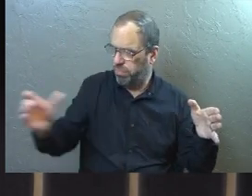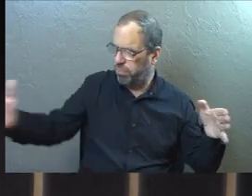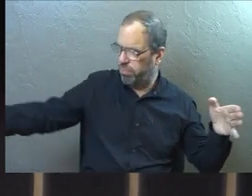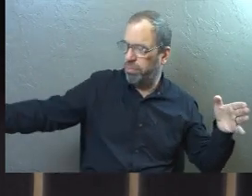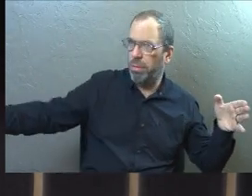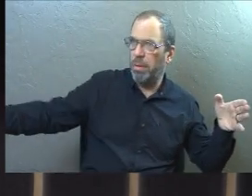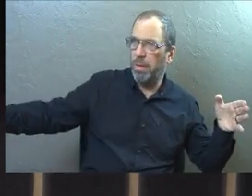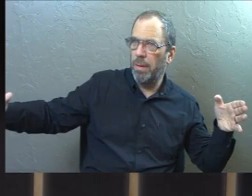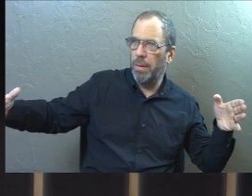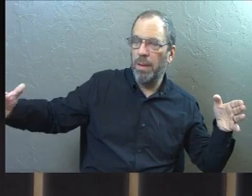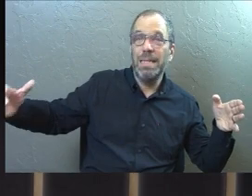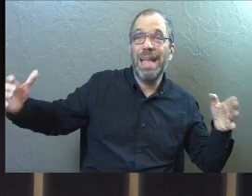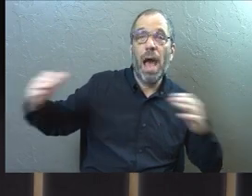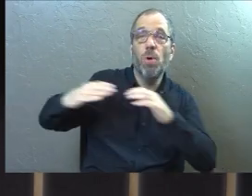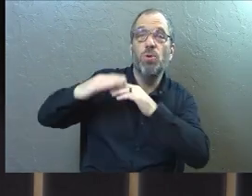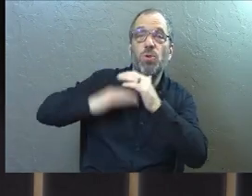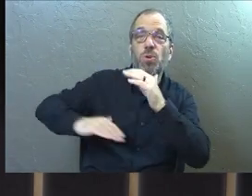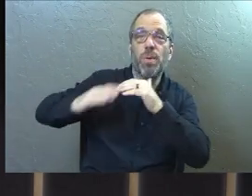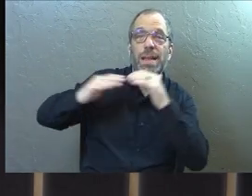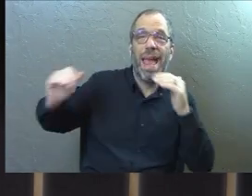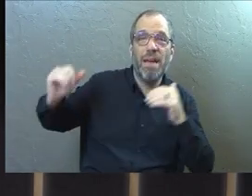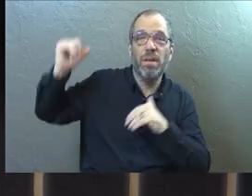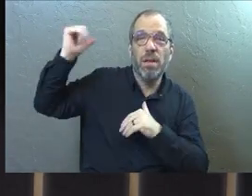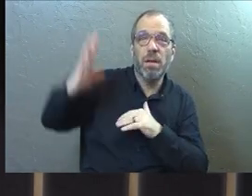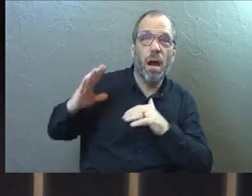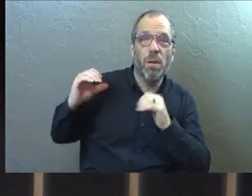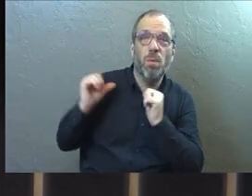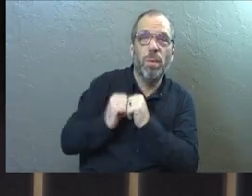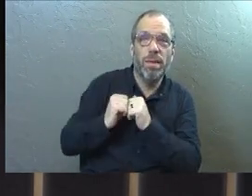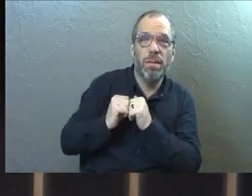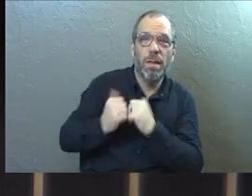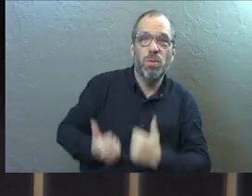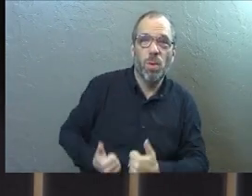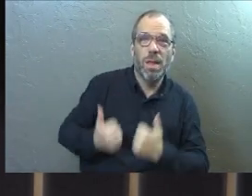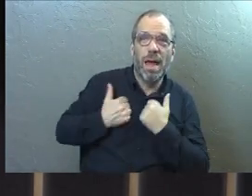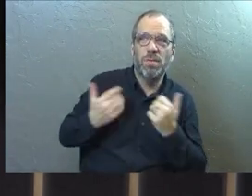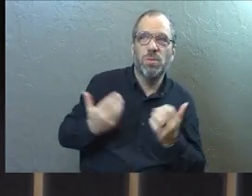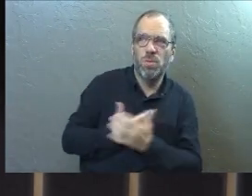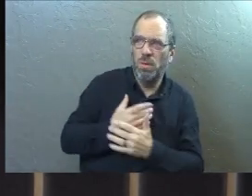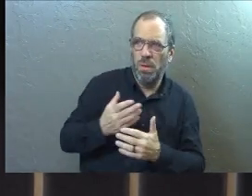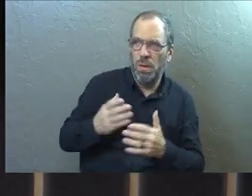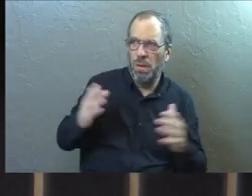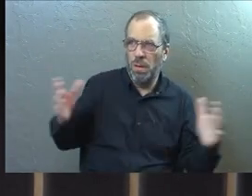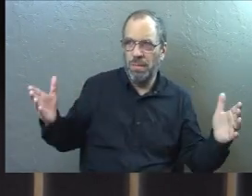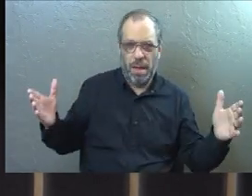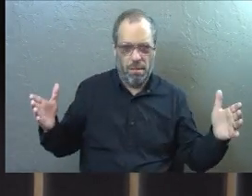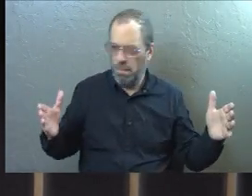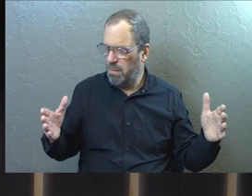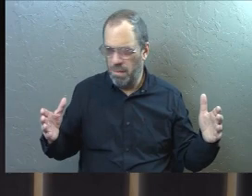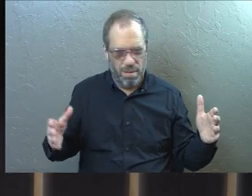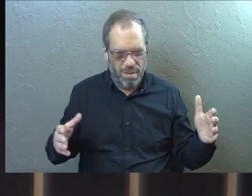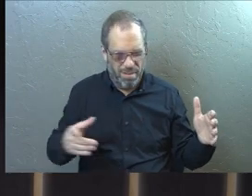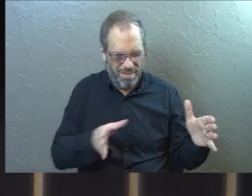and you've experienced heaven in the presence of God in your whole new life? How does that look now?